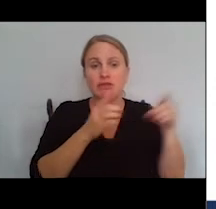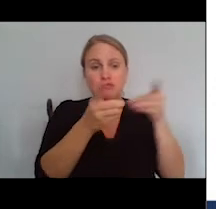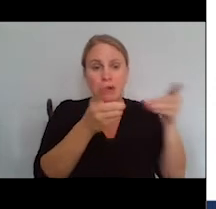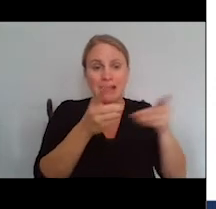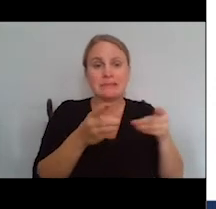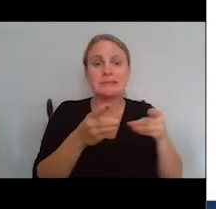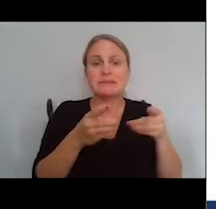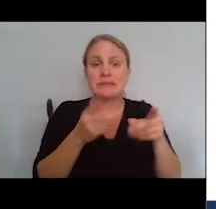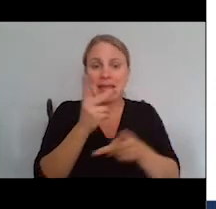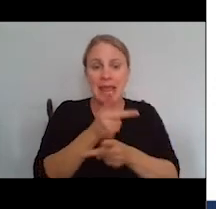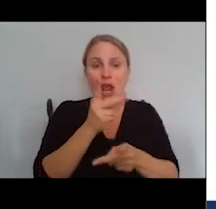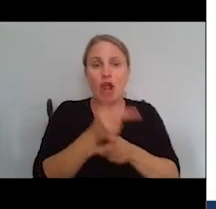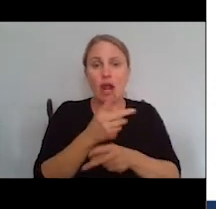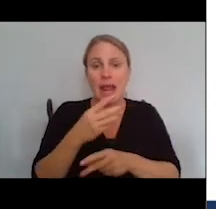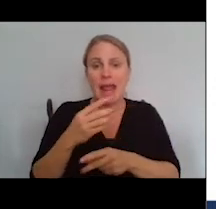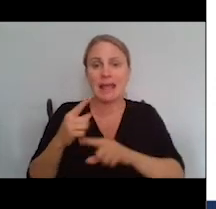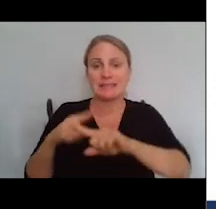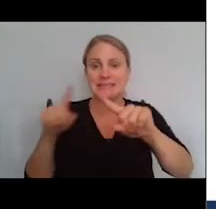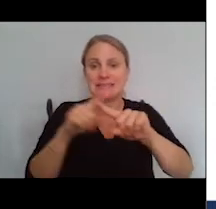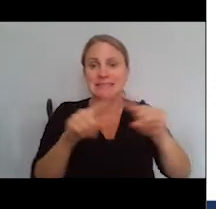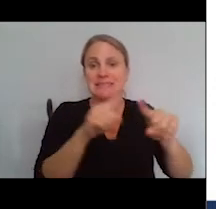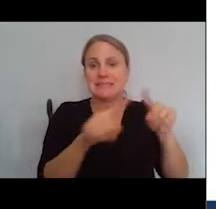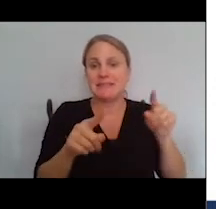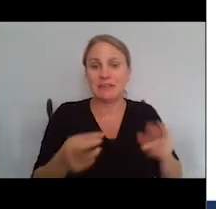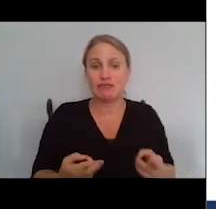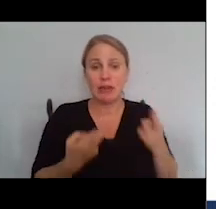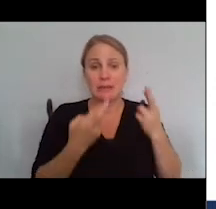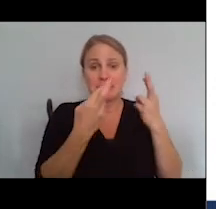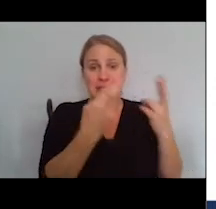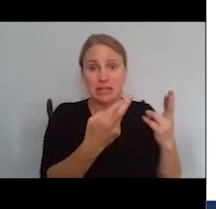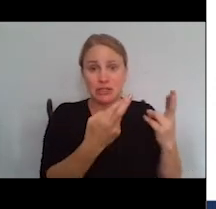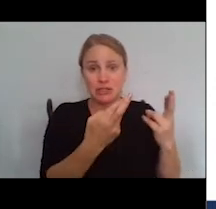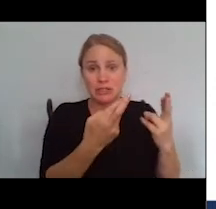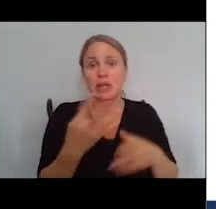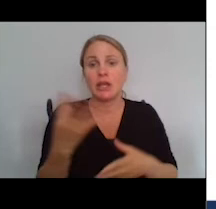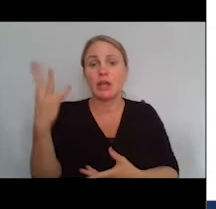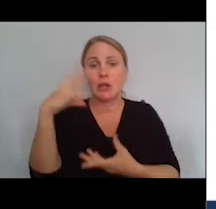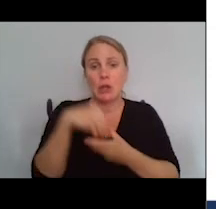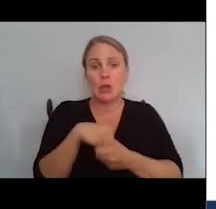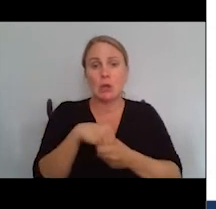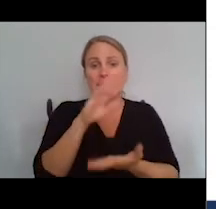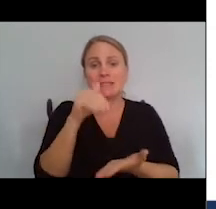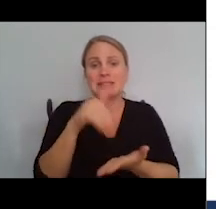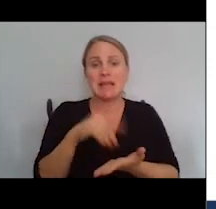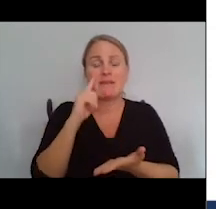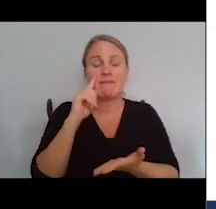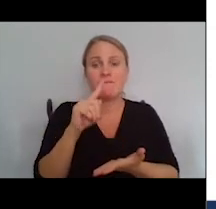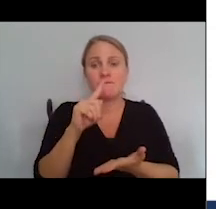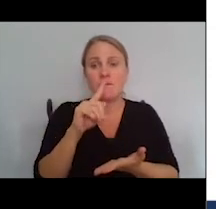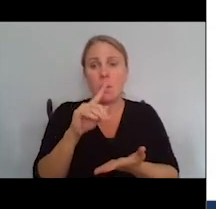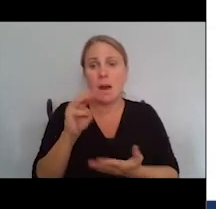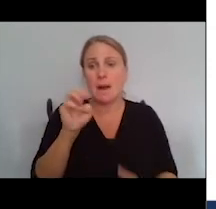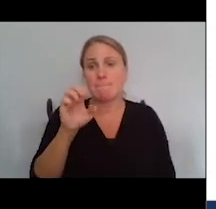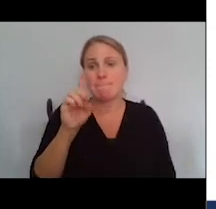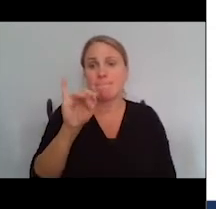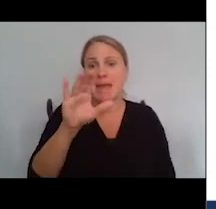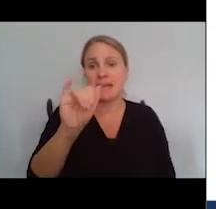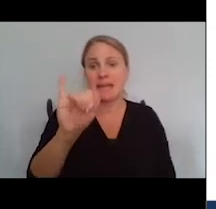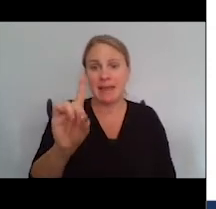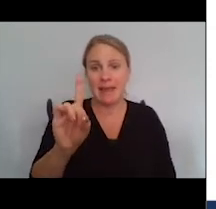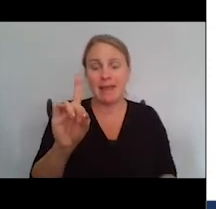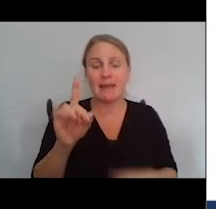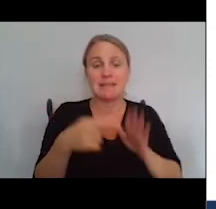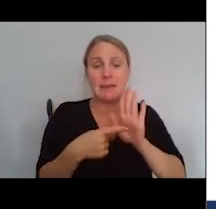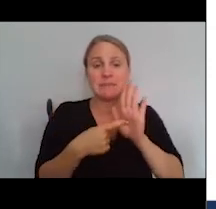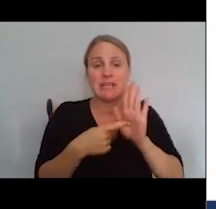different recommendations, including a center for Medicare and Medicaid long COVID demonstration project. Since